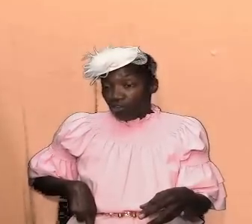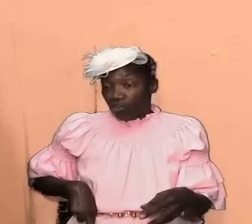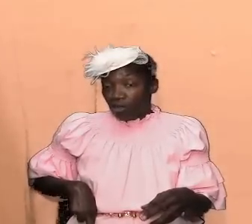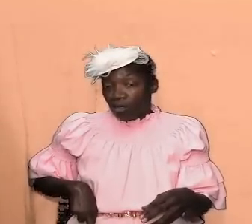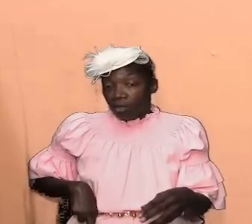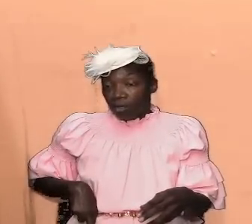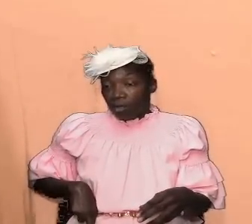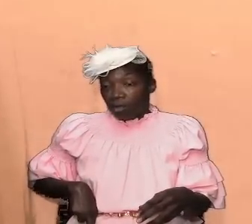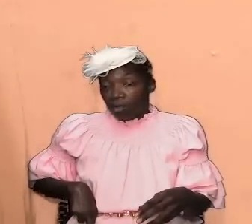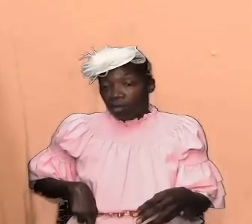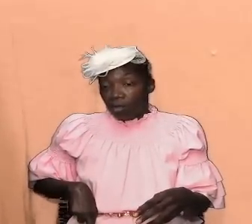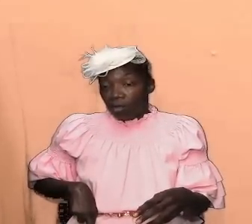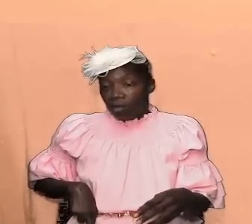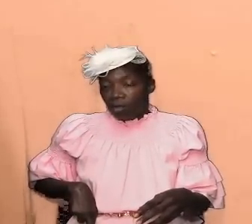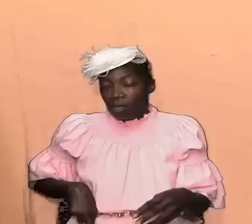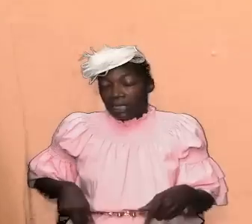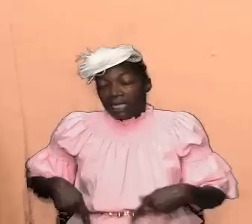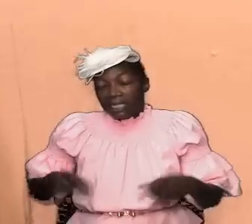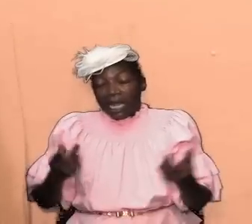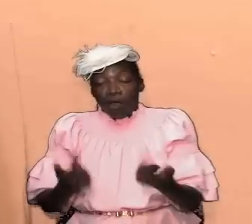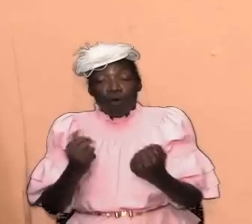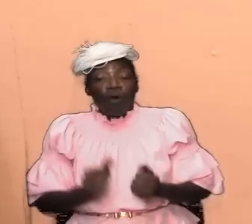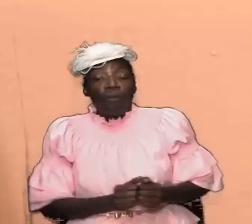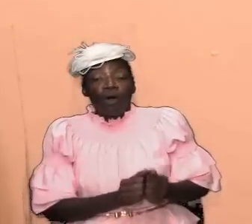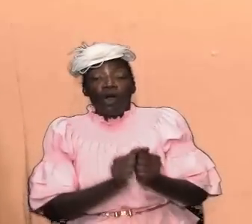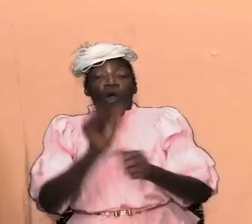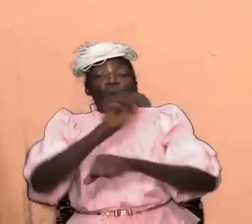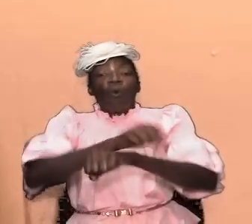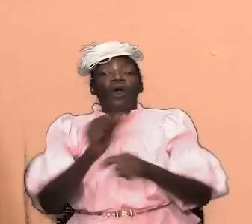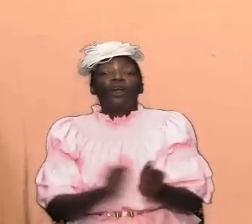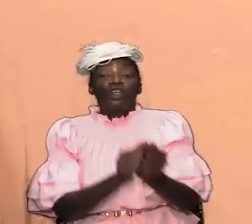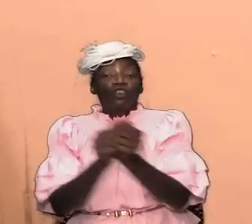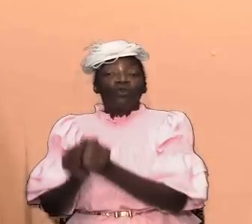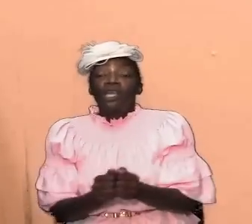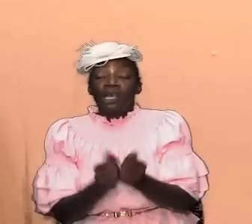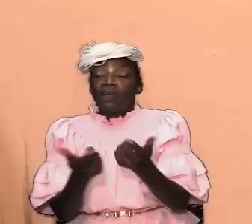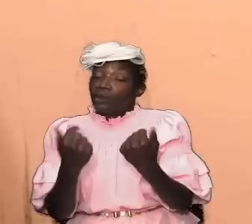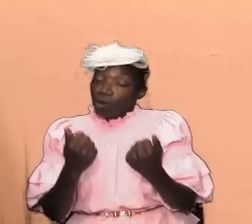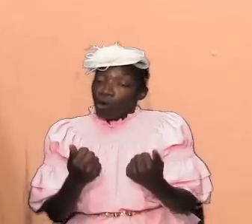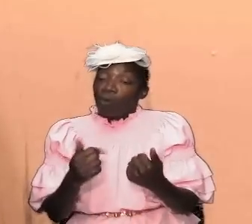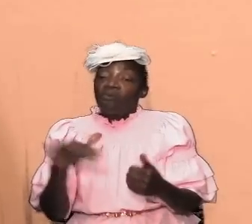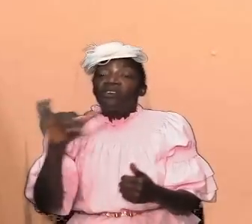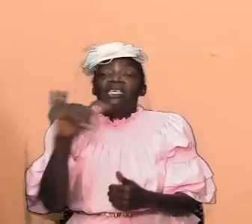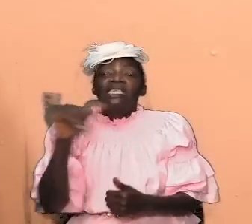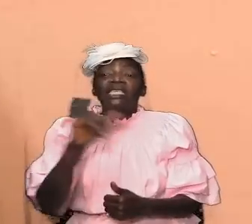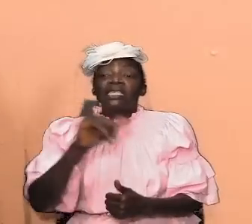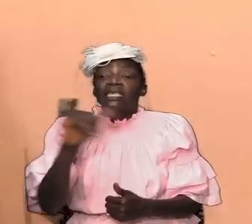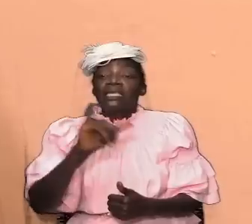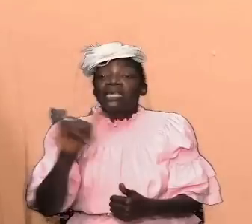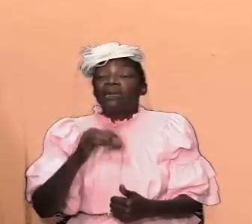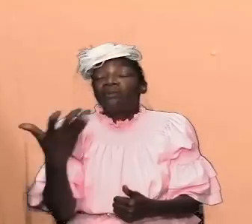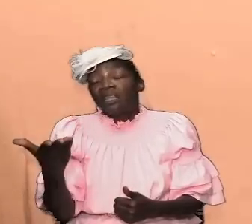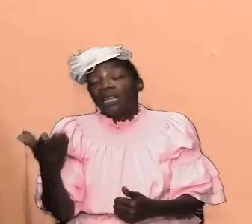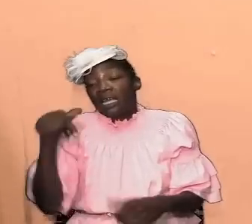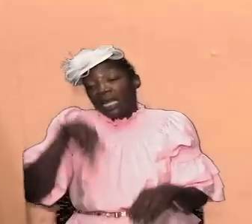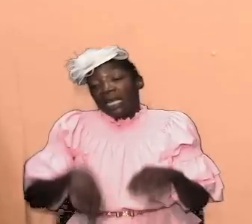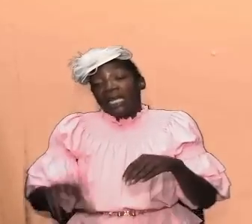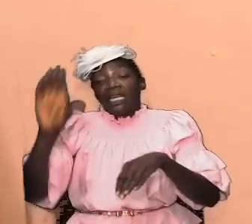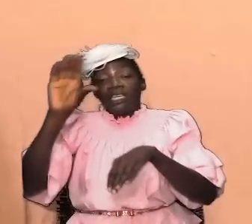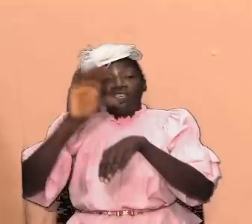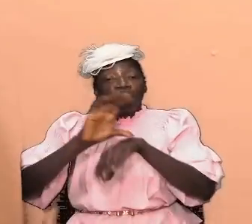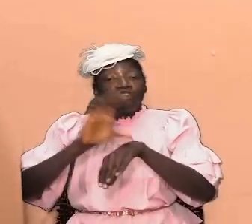that let us just work together and try to come to some common position in the church